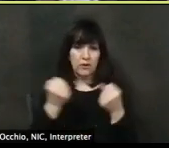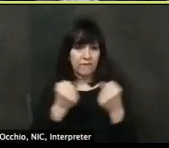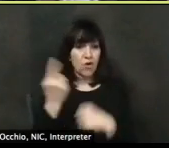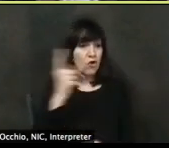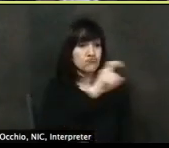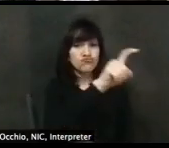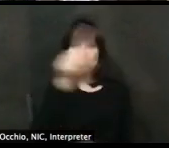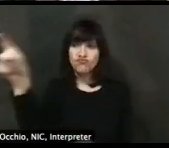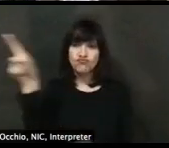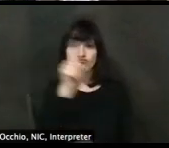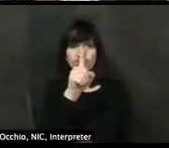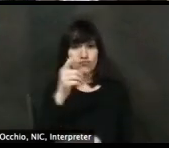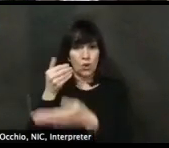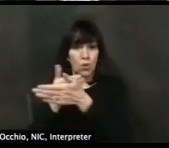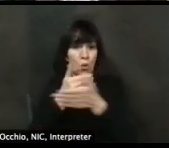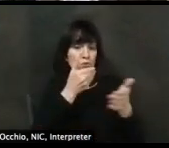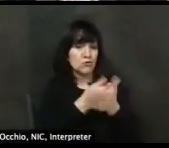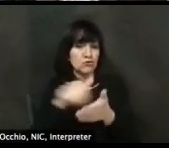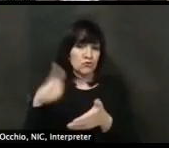uh, this week.